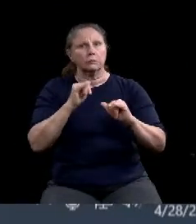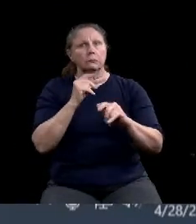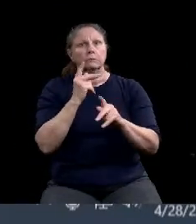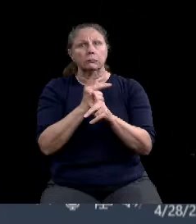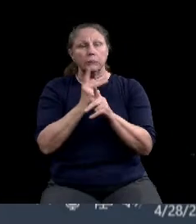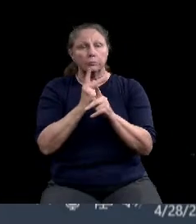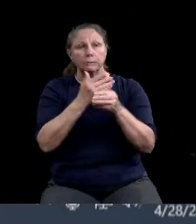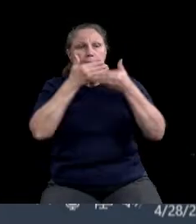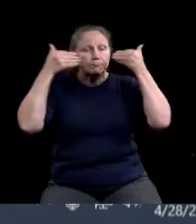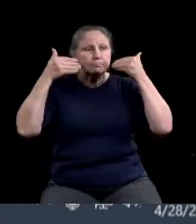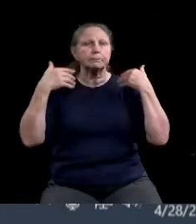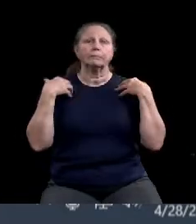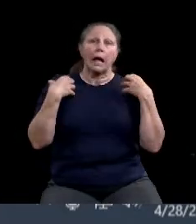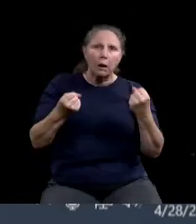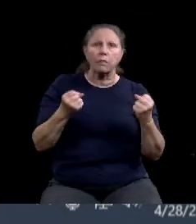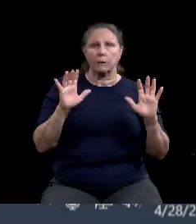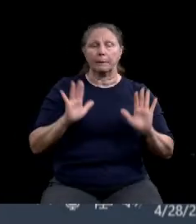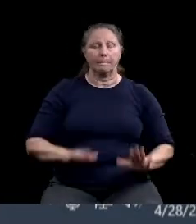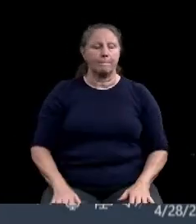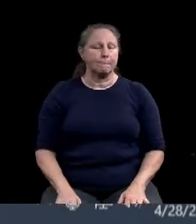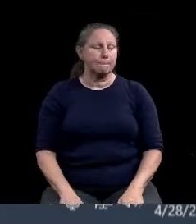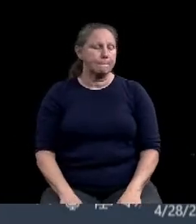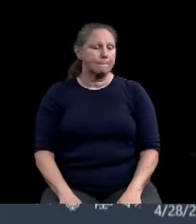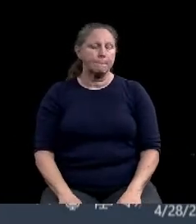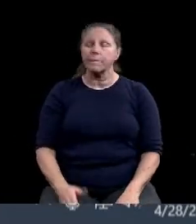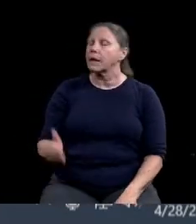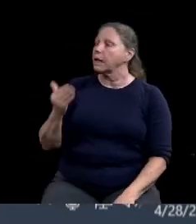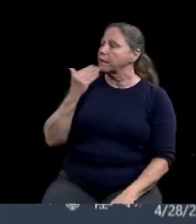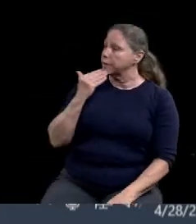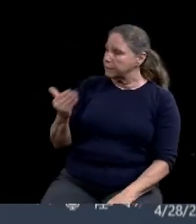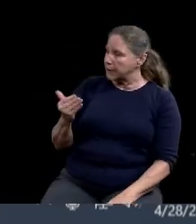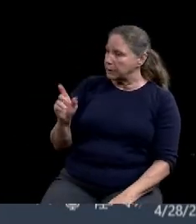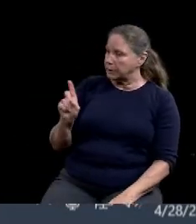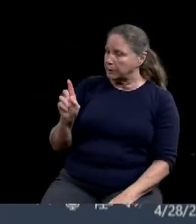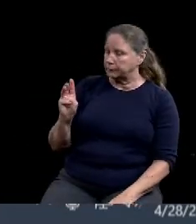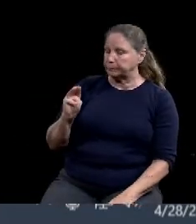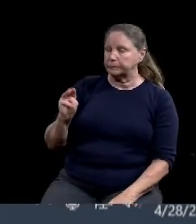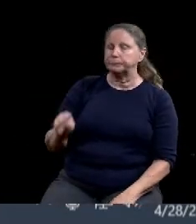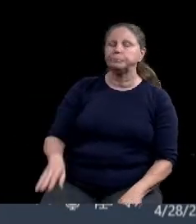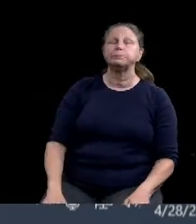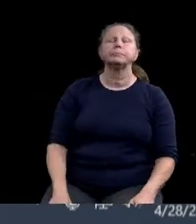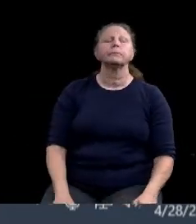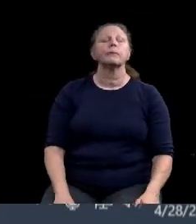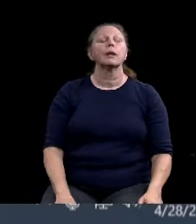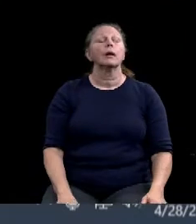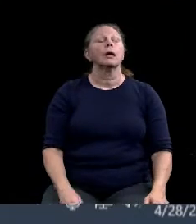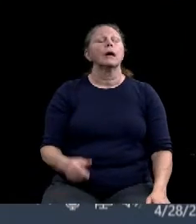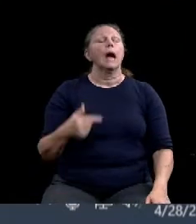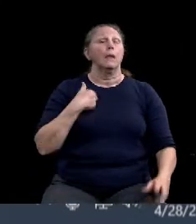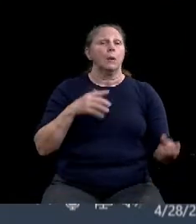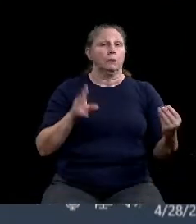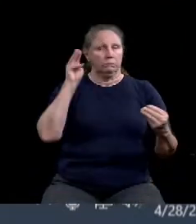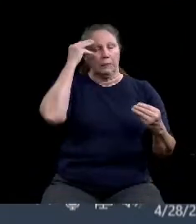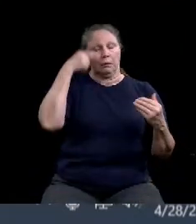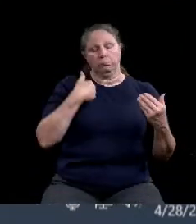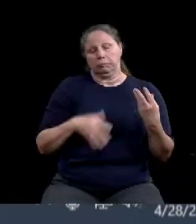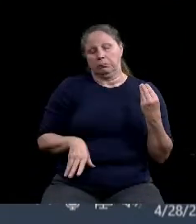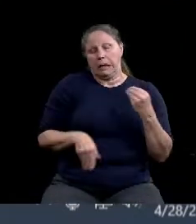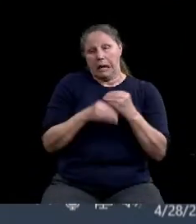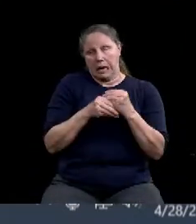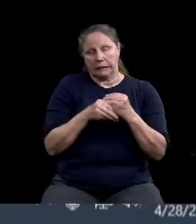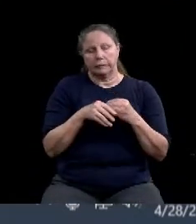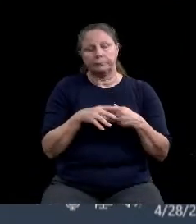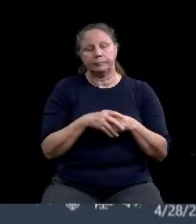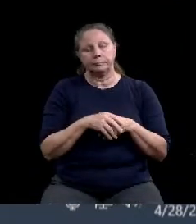Thank you, Dylan. Um, a couple of things I want to say first, um, I'm, I am, uh, appreciative of the, of governor